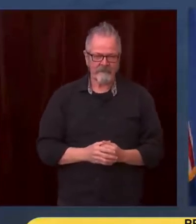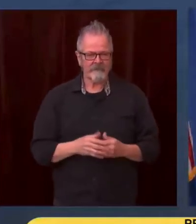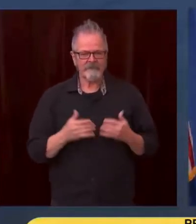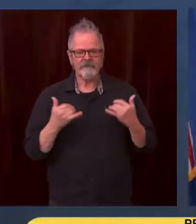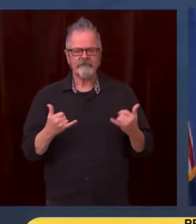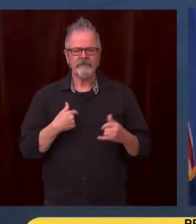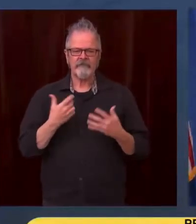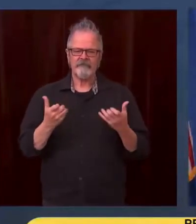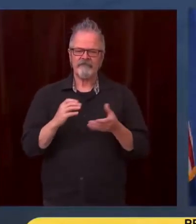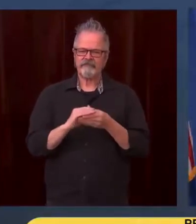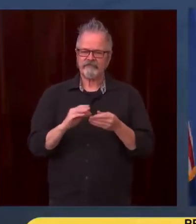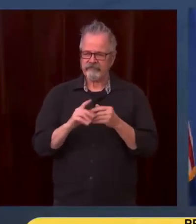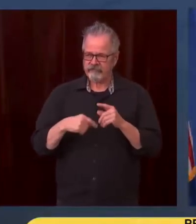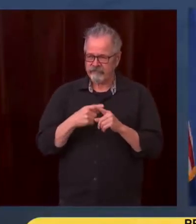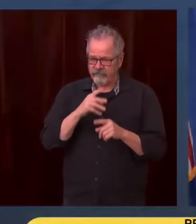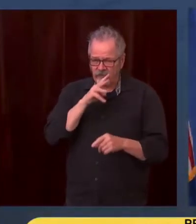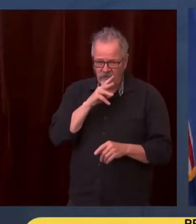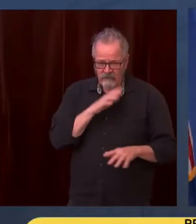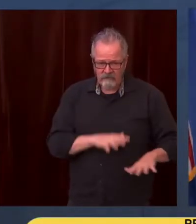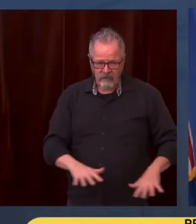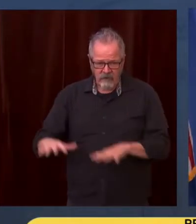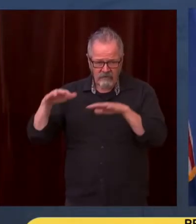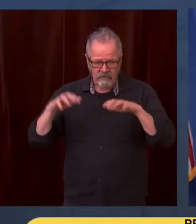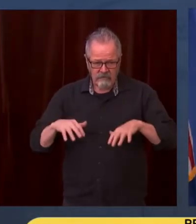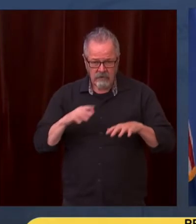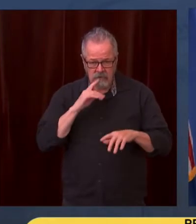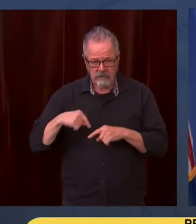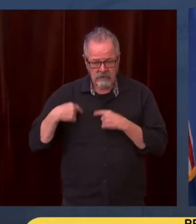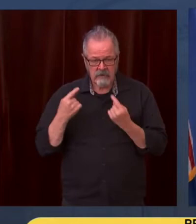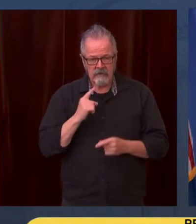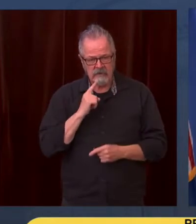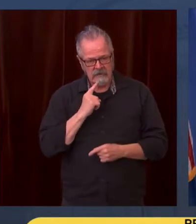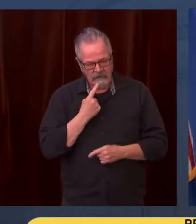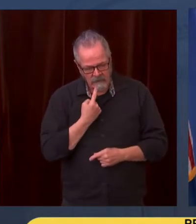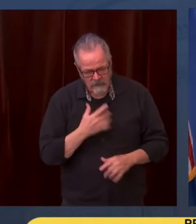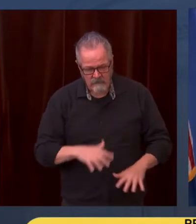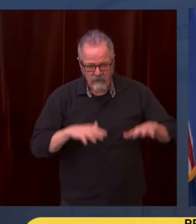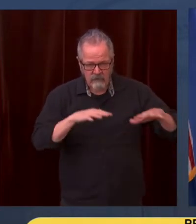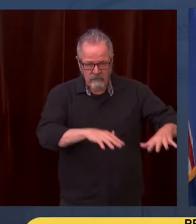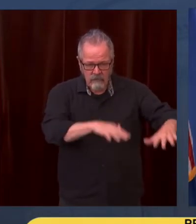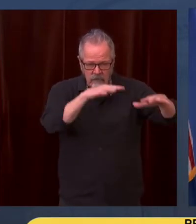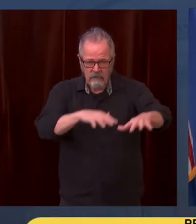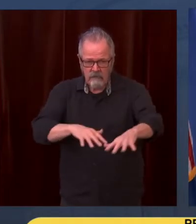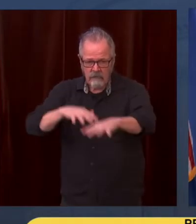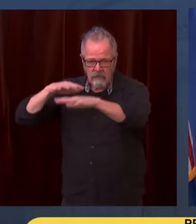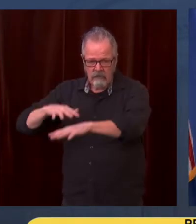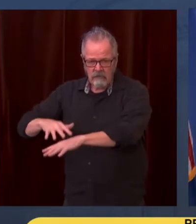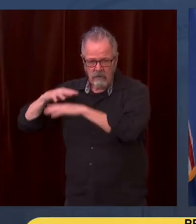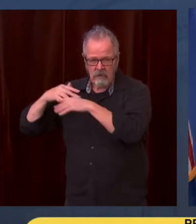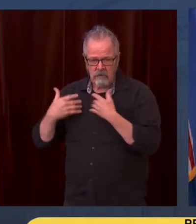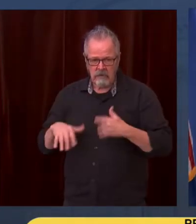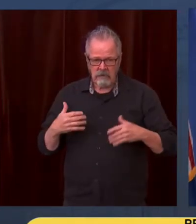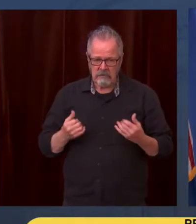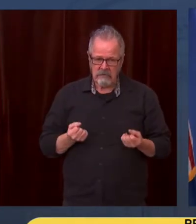We know hundreds of homes were severely damaged. We had one loss of life. And I just want to show my respect